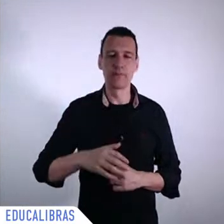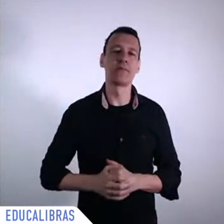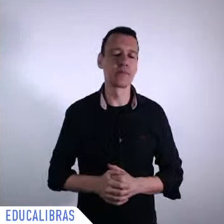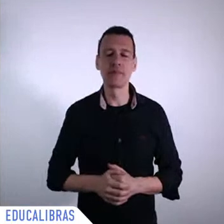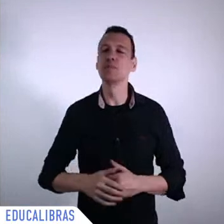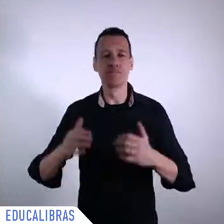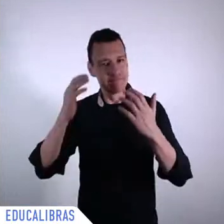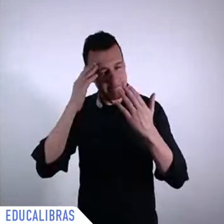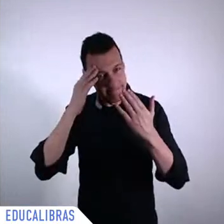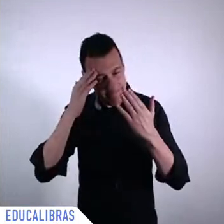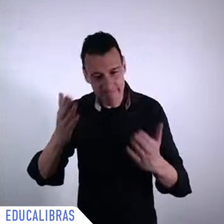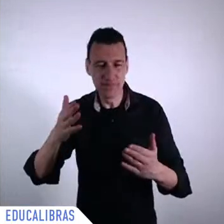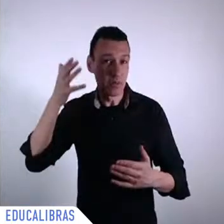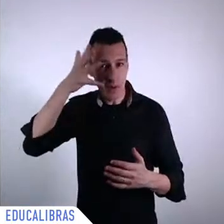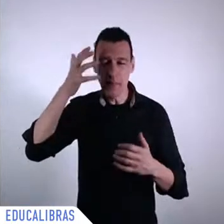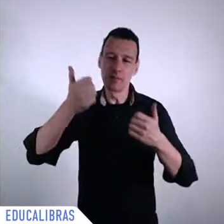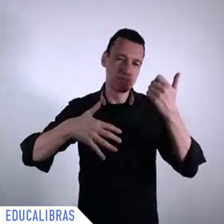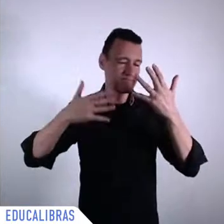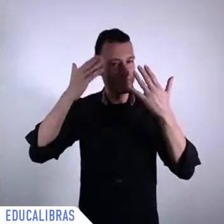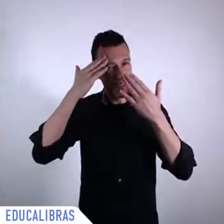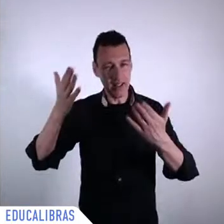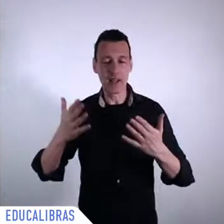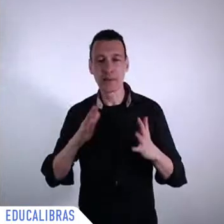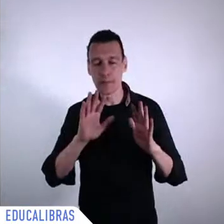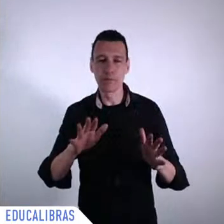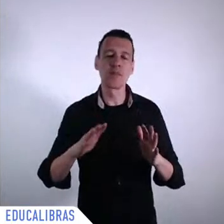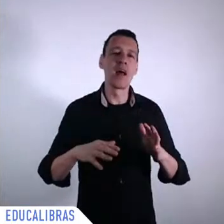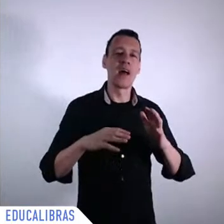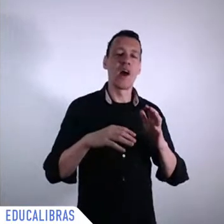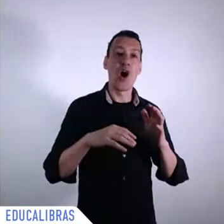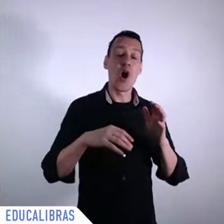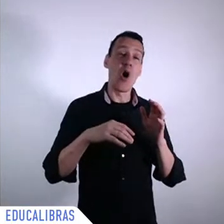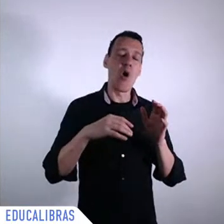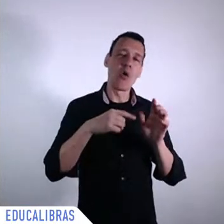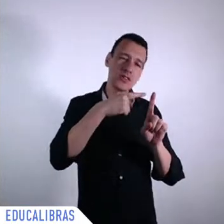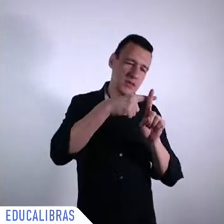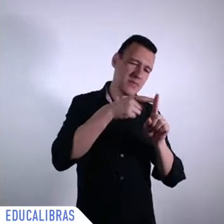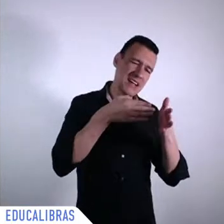of pandemia Simo Cicini yes this is your turn